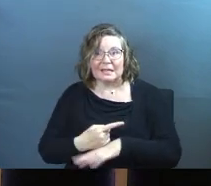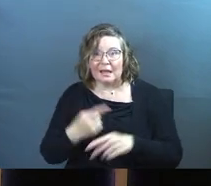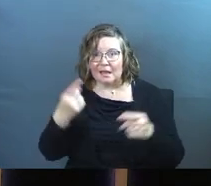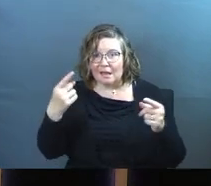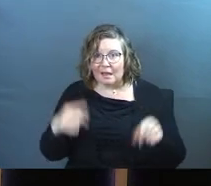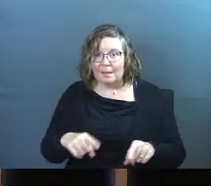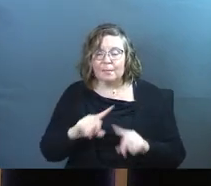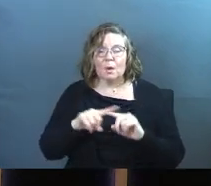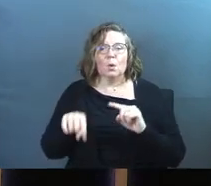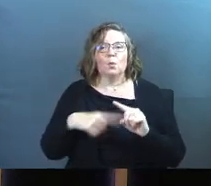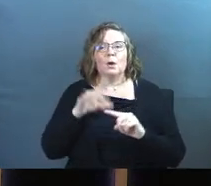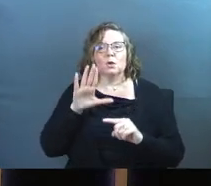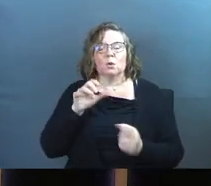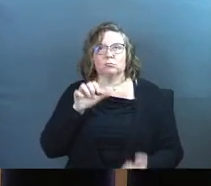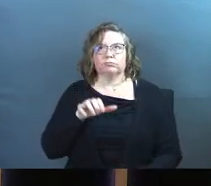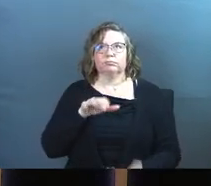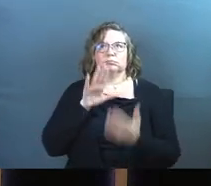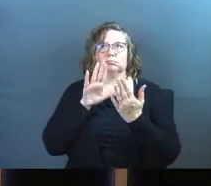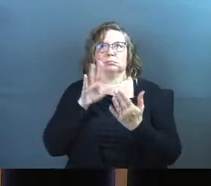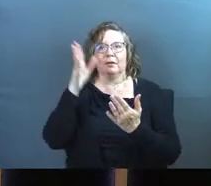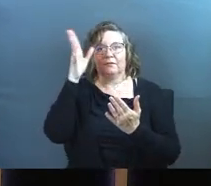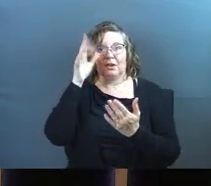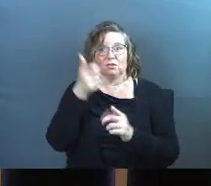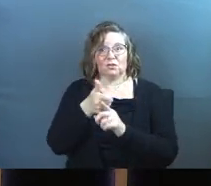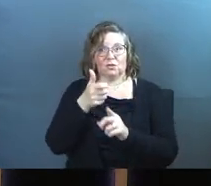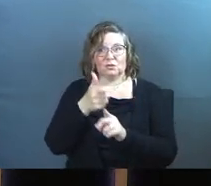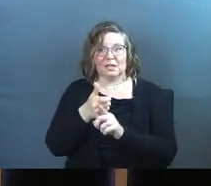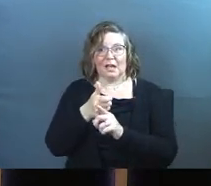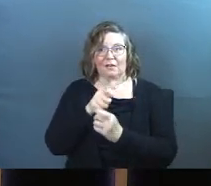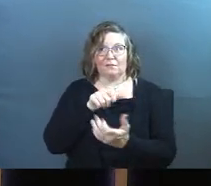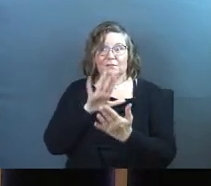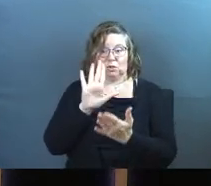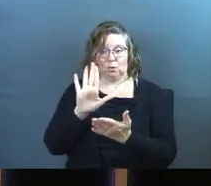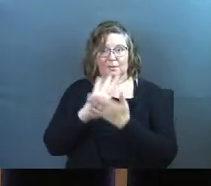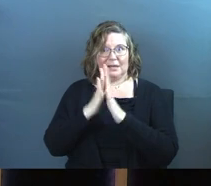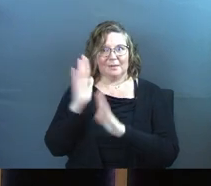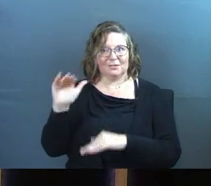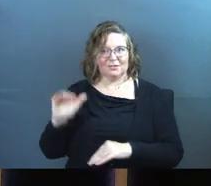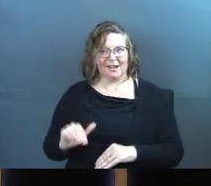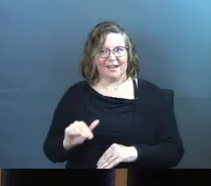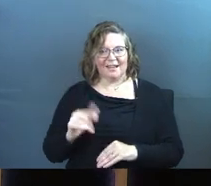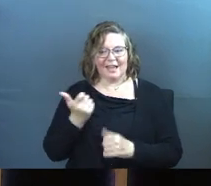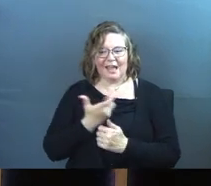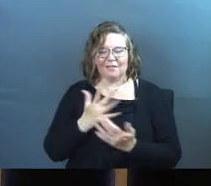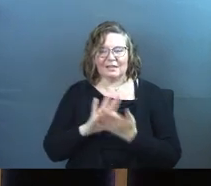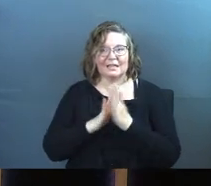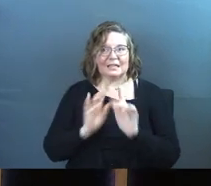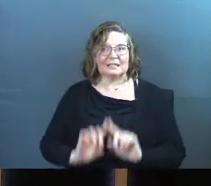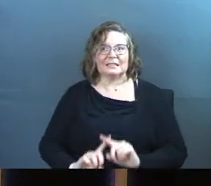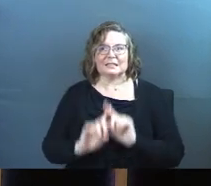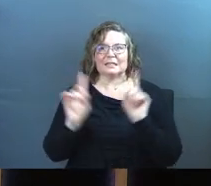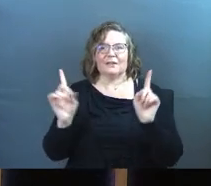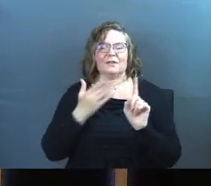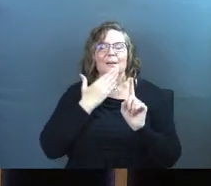that it happens. But when you're before the father yourself as his child, everything gets different, gets better, gets